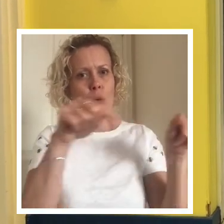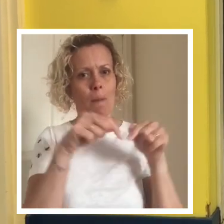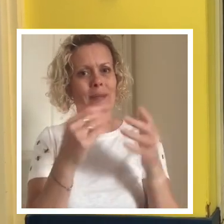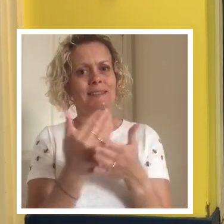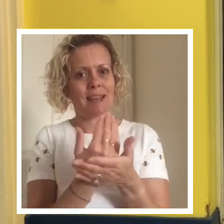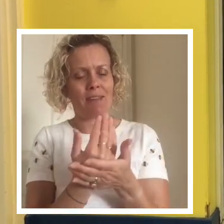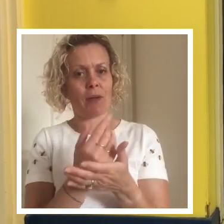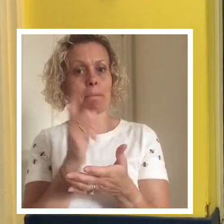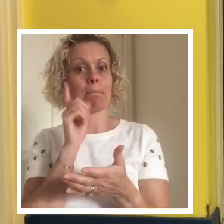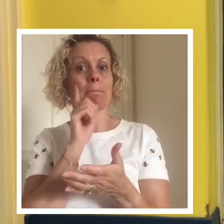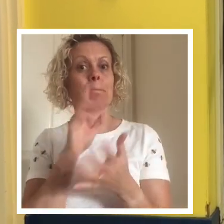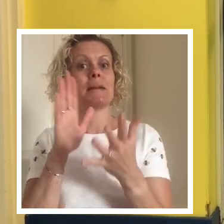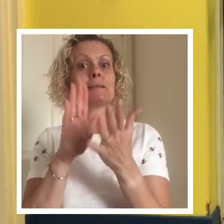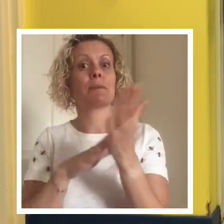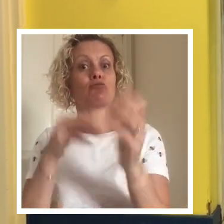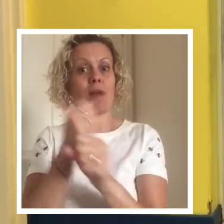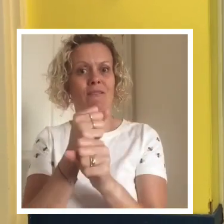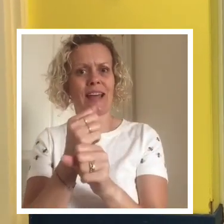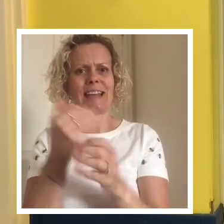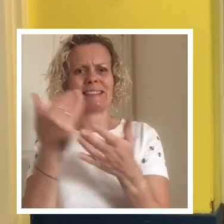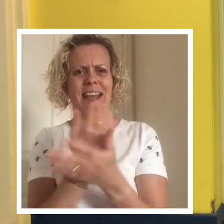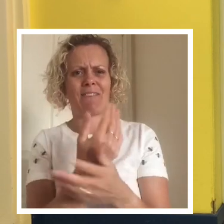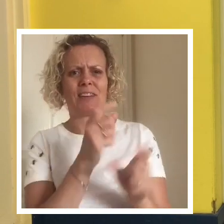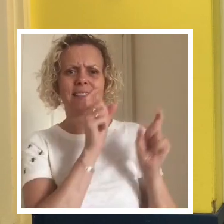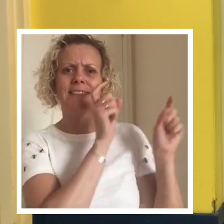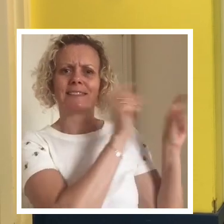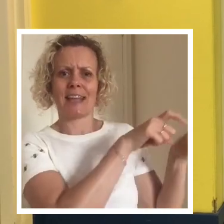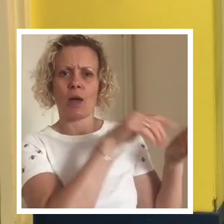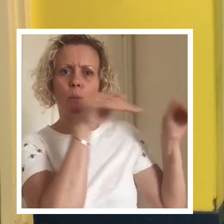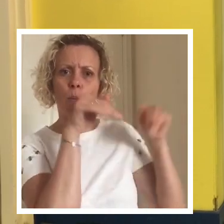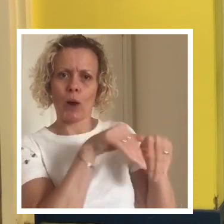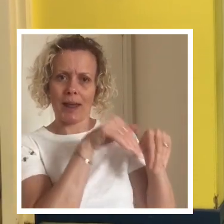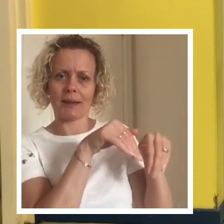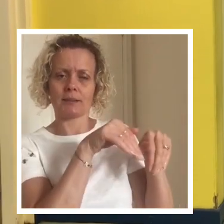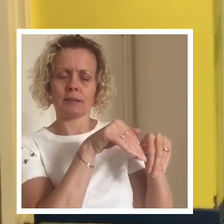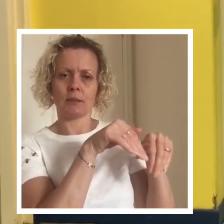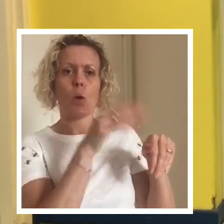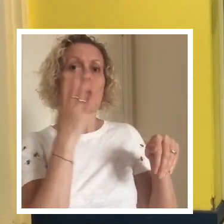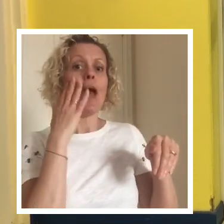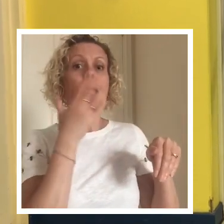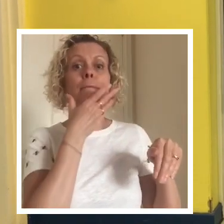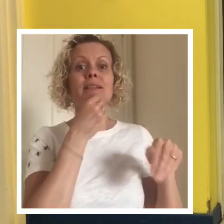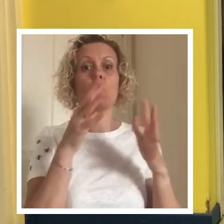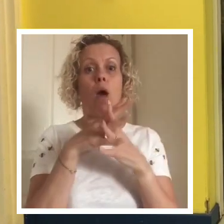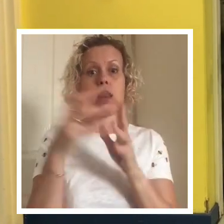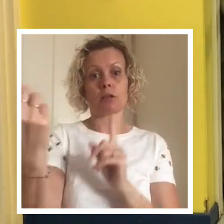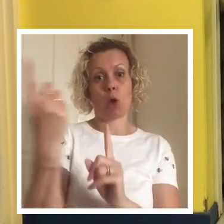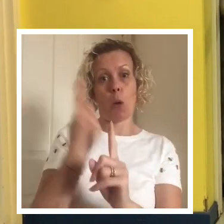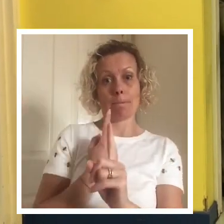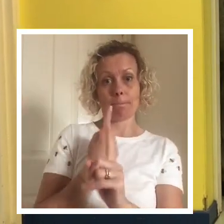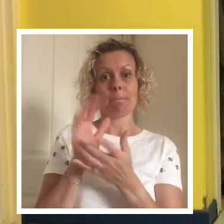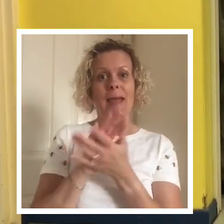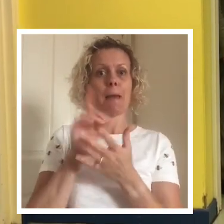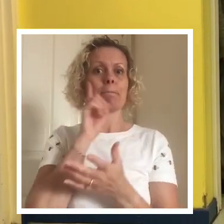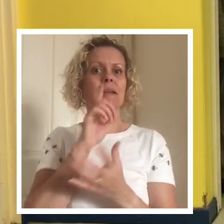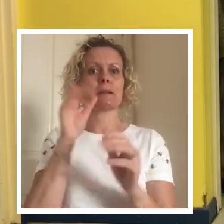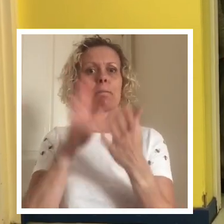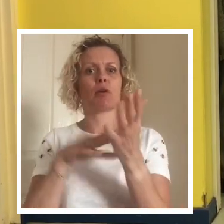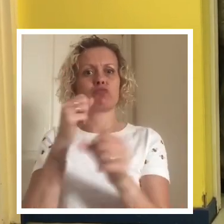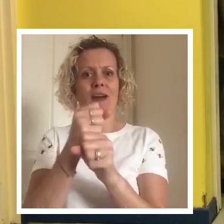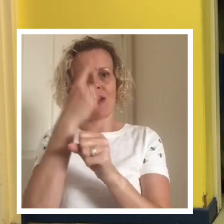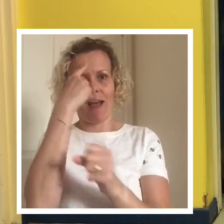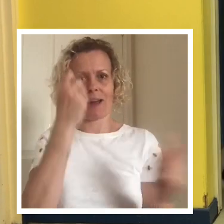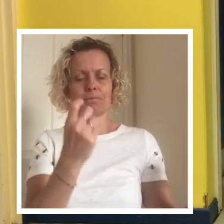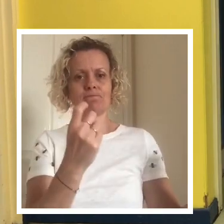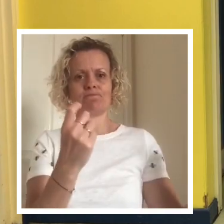proximity to Ms McGrath and when Mr Wallace enters his toilet Ms McGrath can move down onto the line here. Let's see how that works in